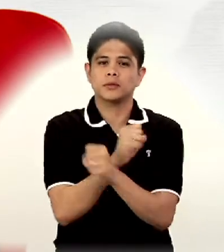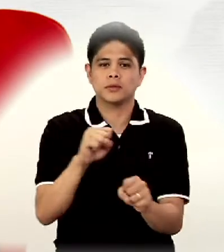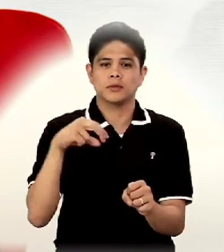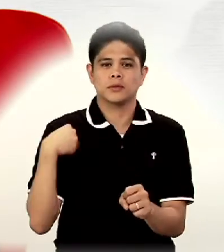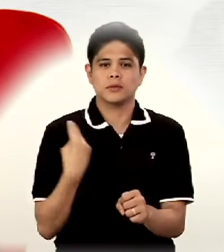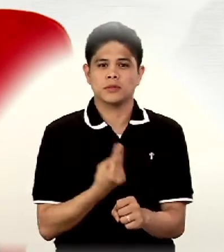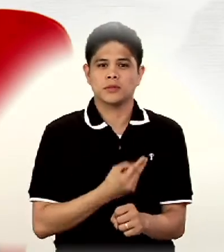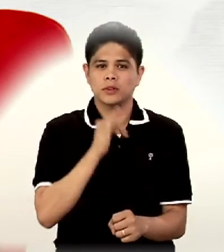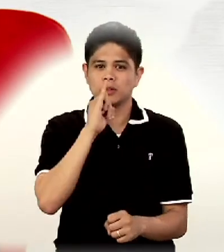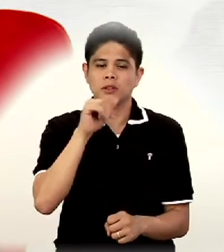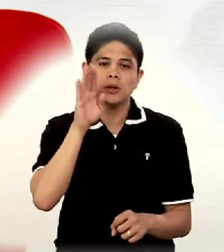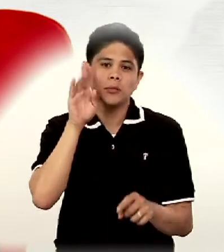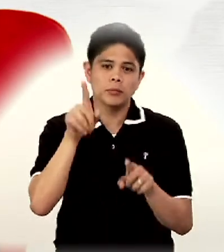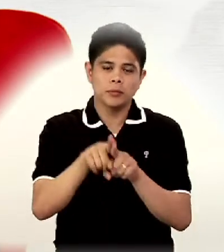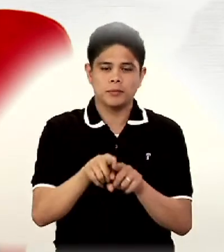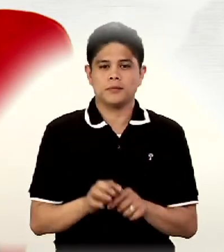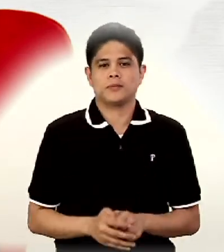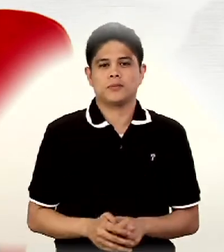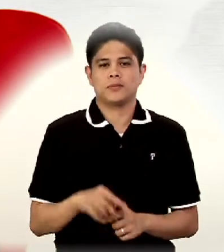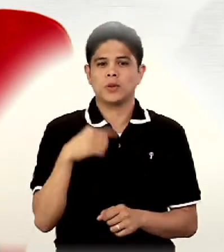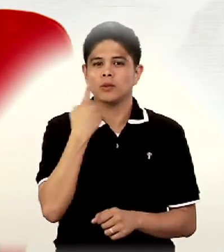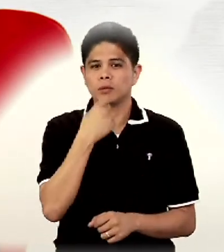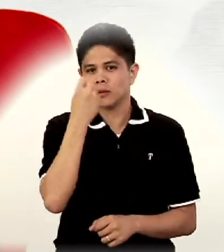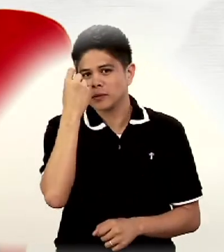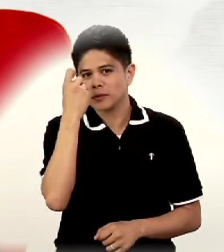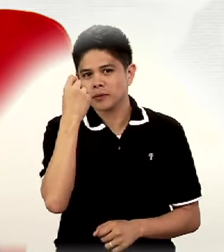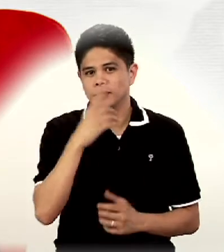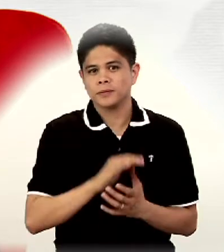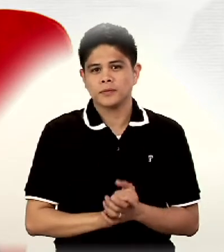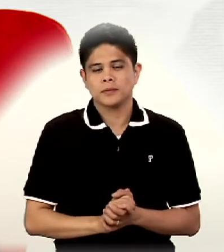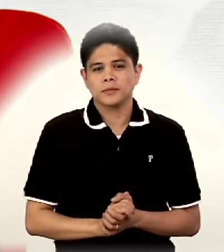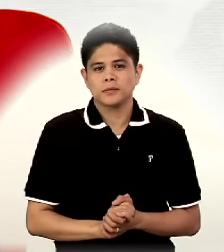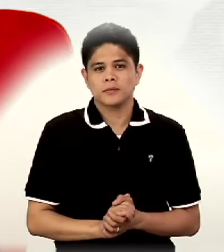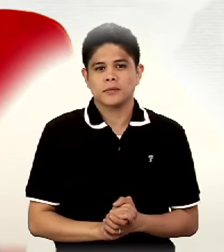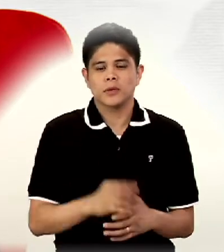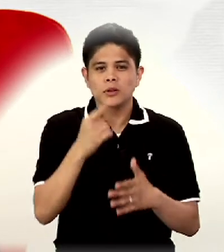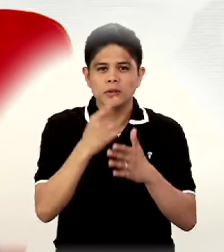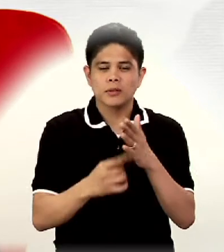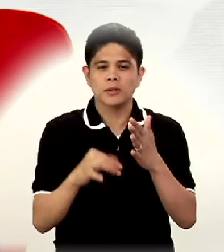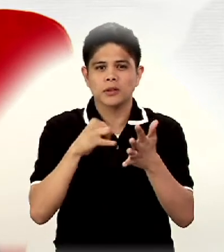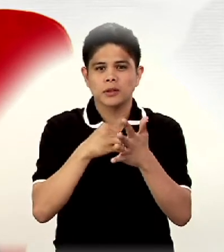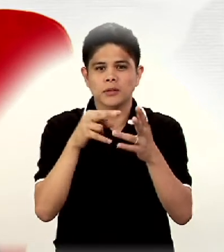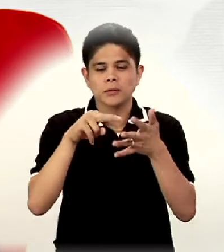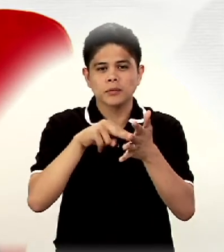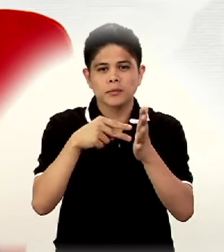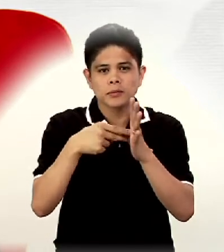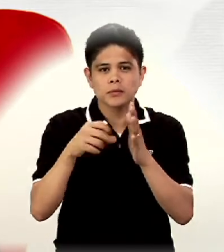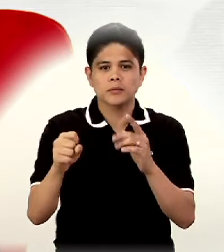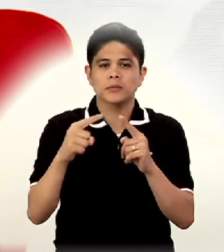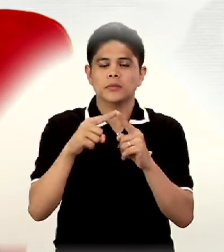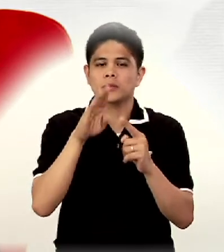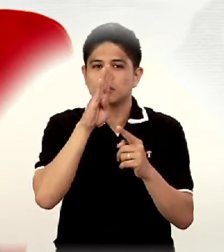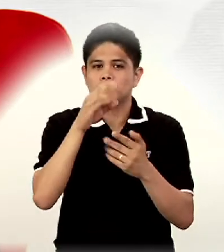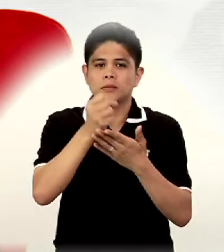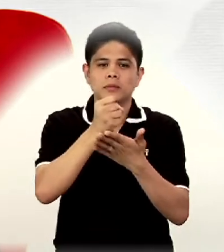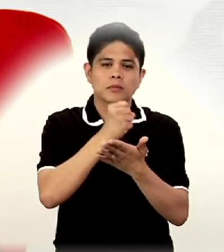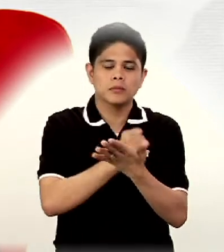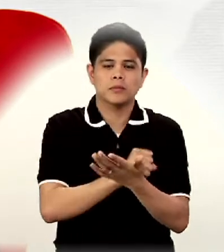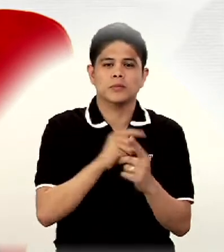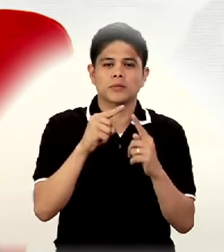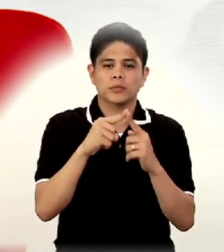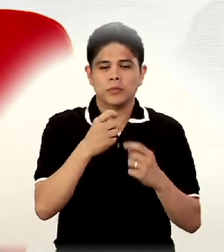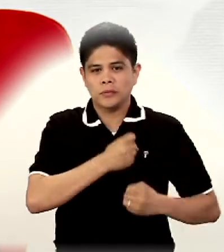is a brother who understands what it means to be subjected